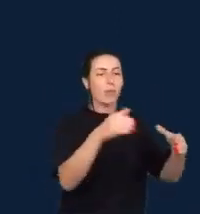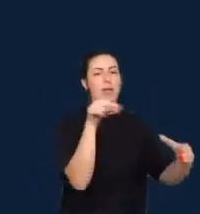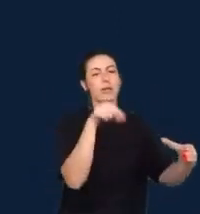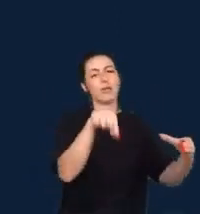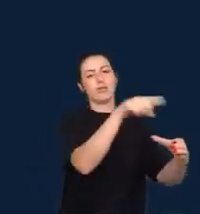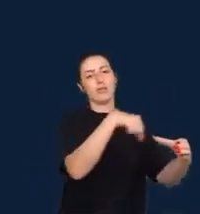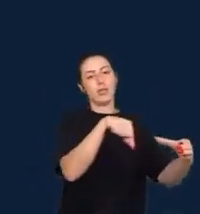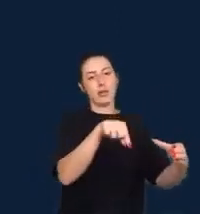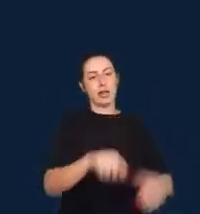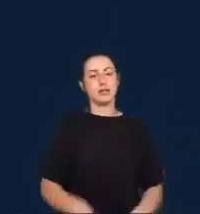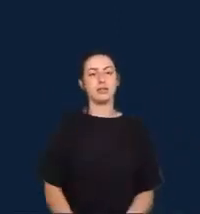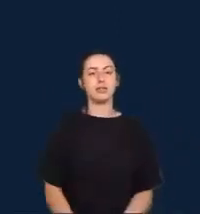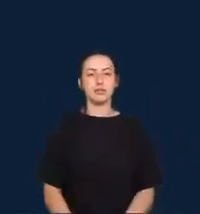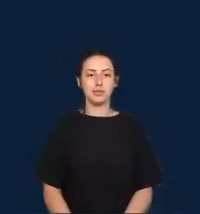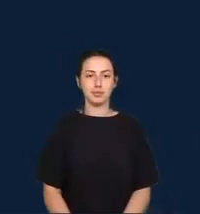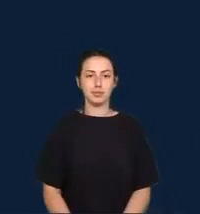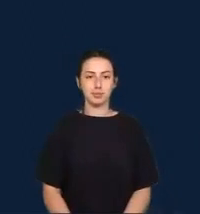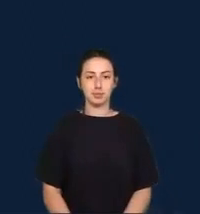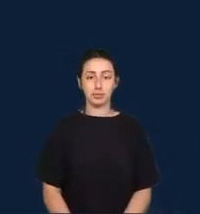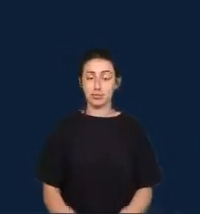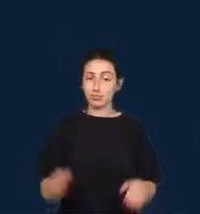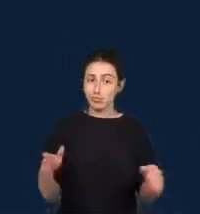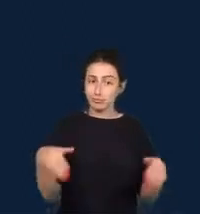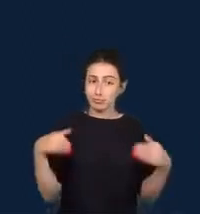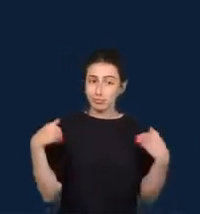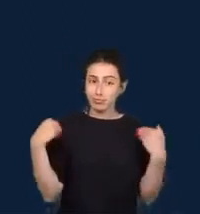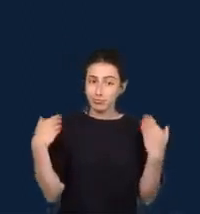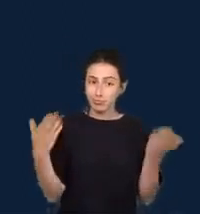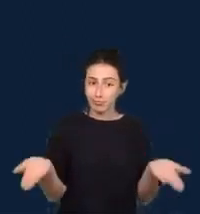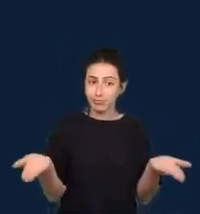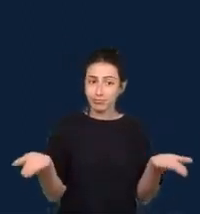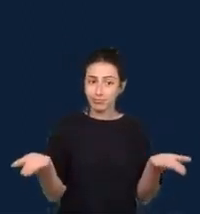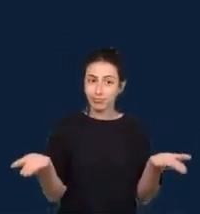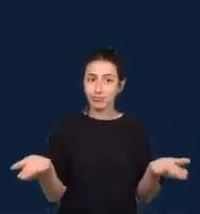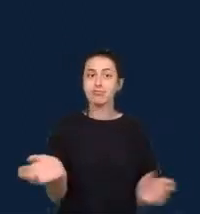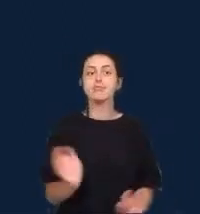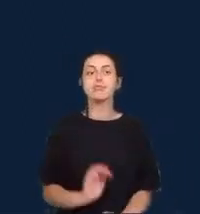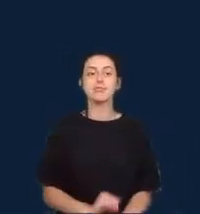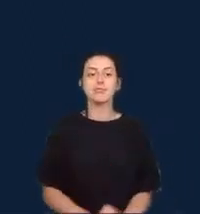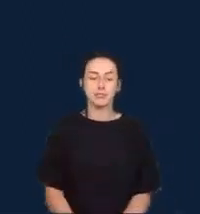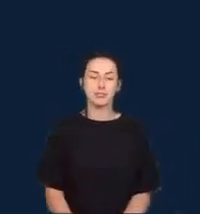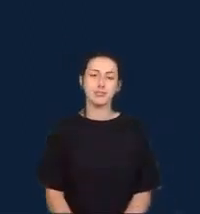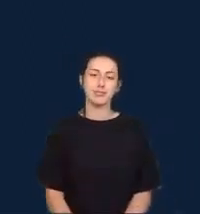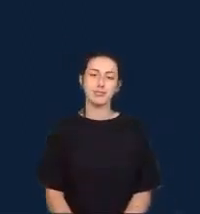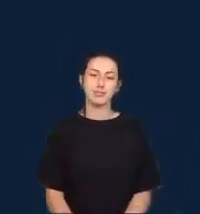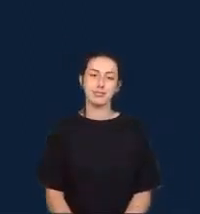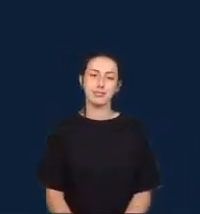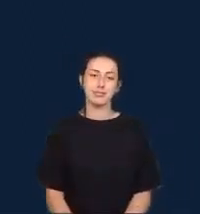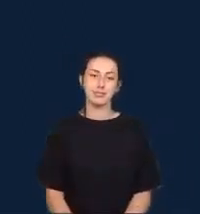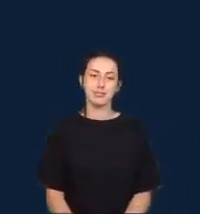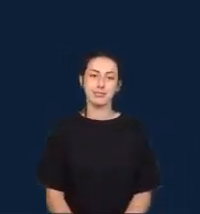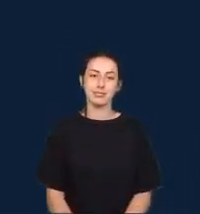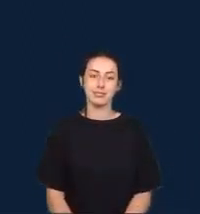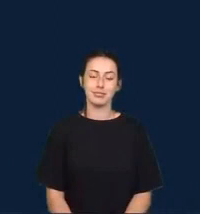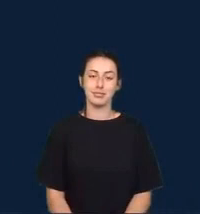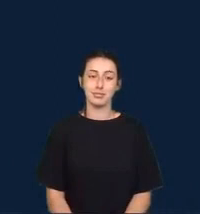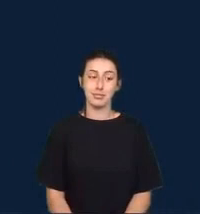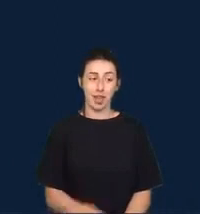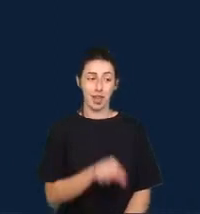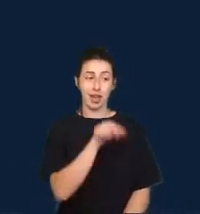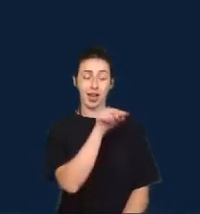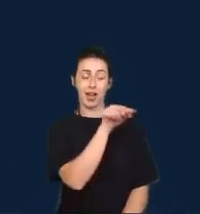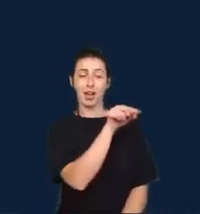So where does this lead data journalists working on projects involving indigenous peoples and